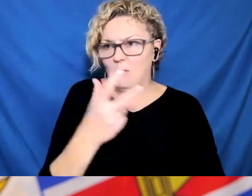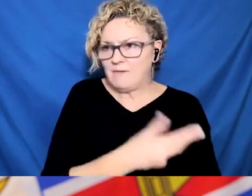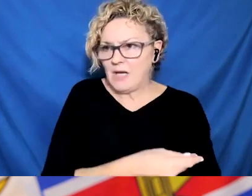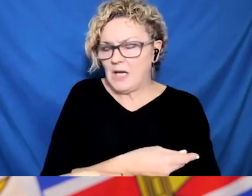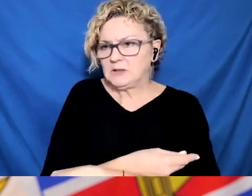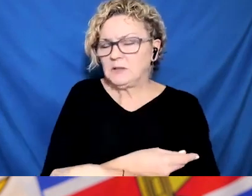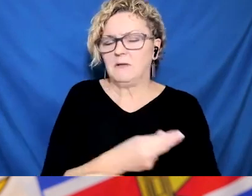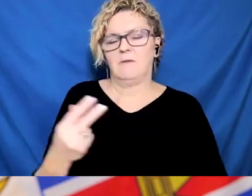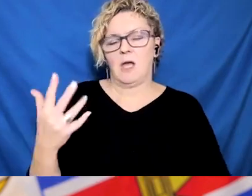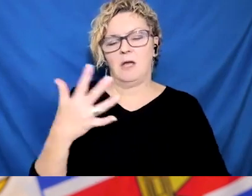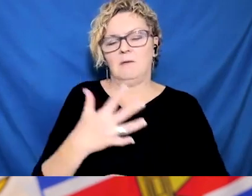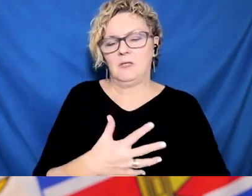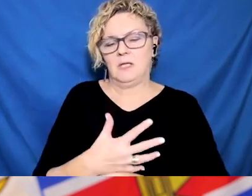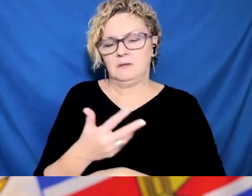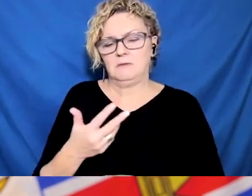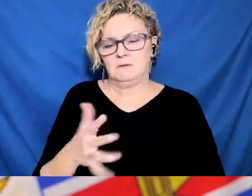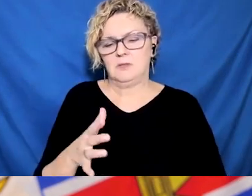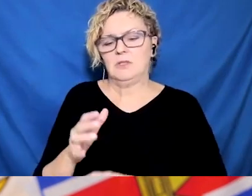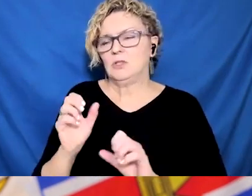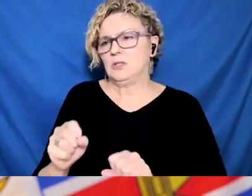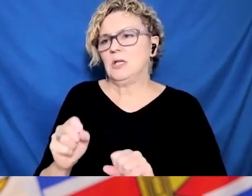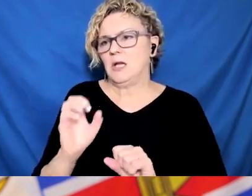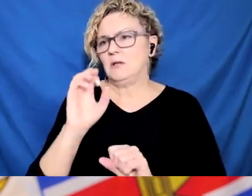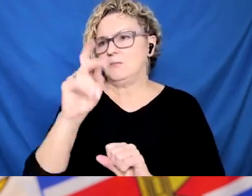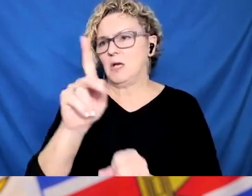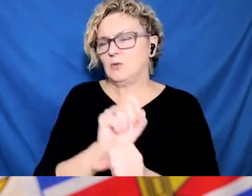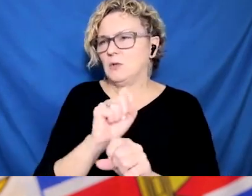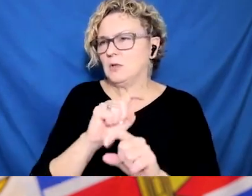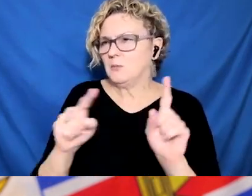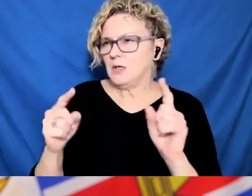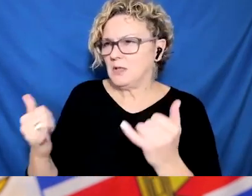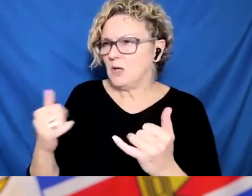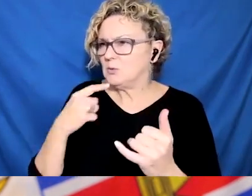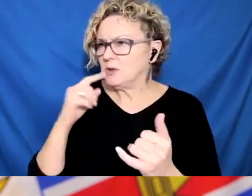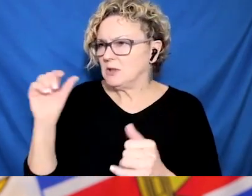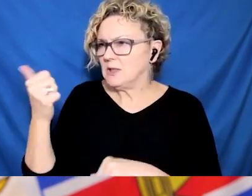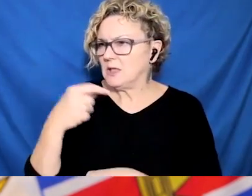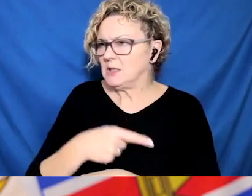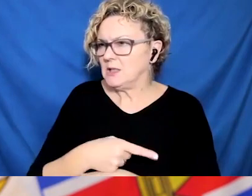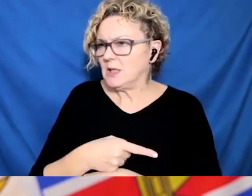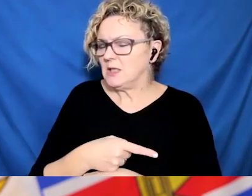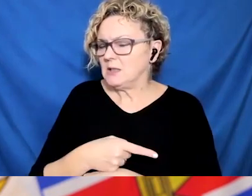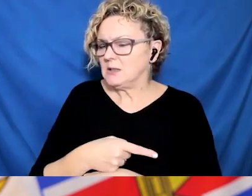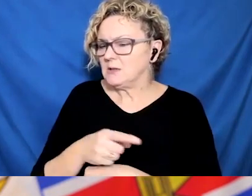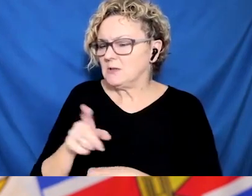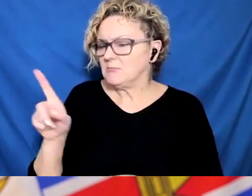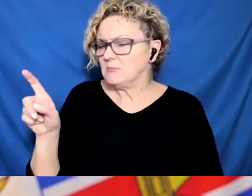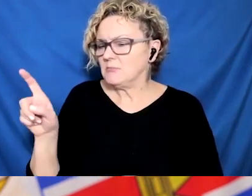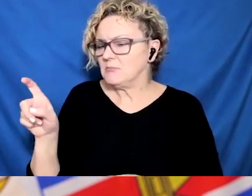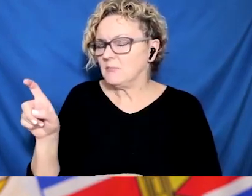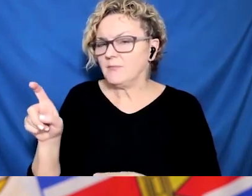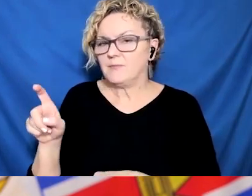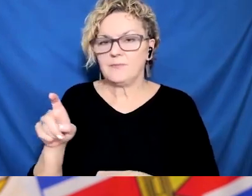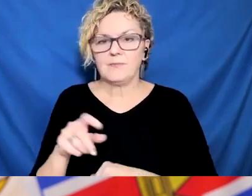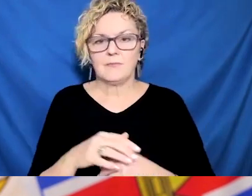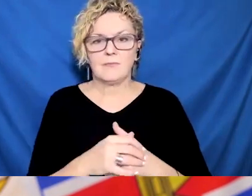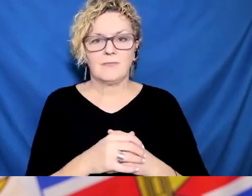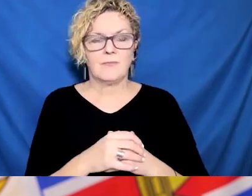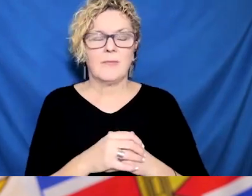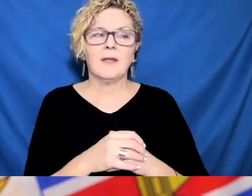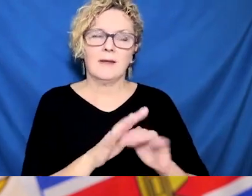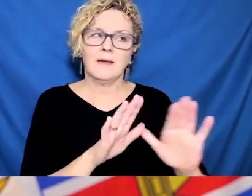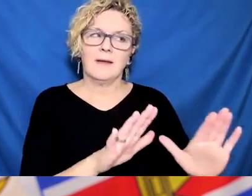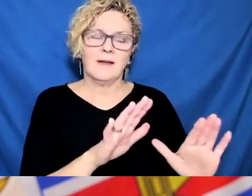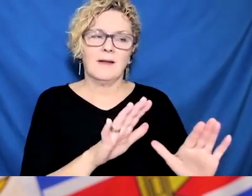the world word mild from my lexicon, because it means different things to different people. So I was trying to make the